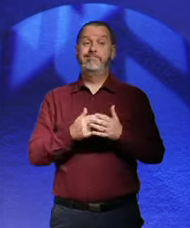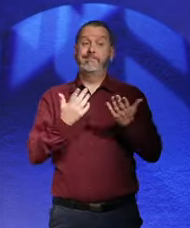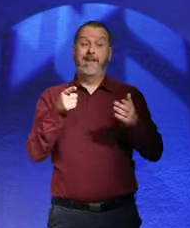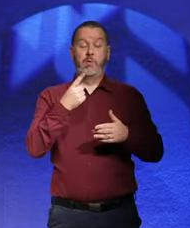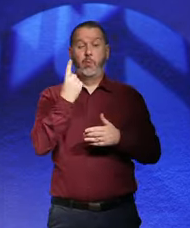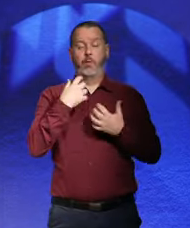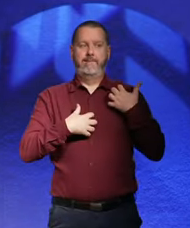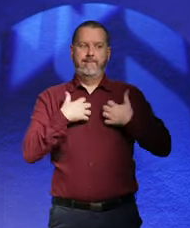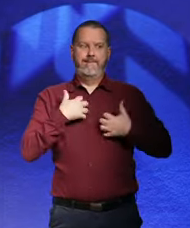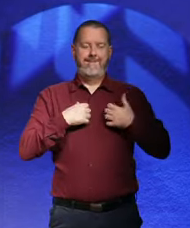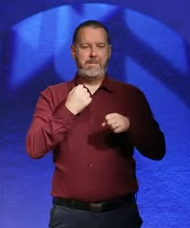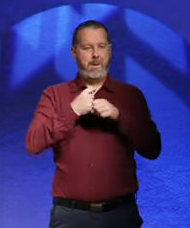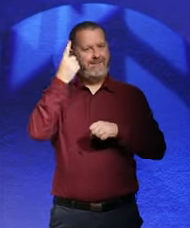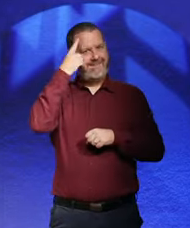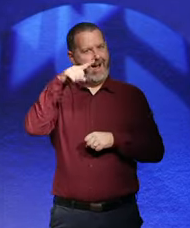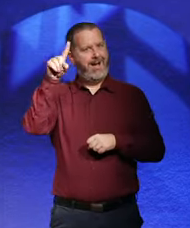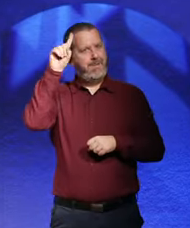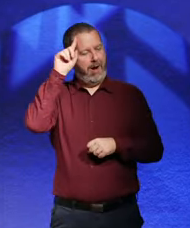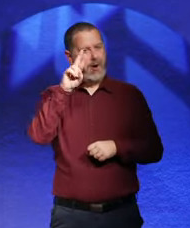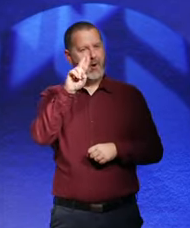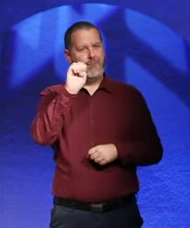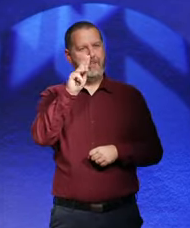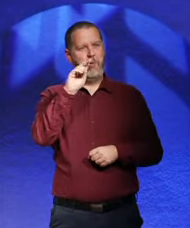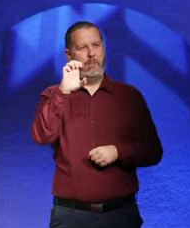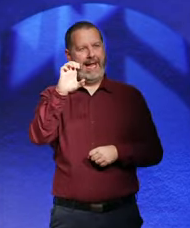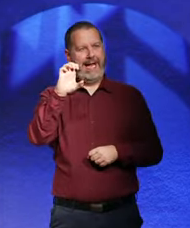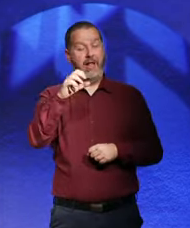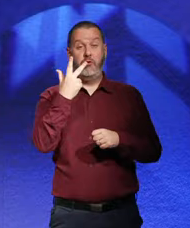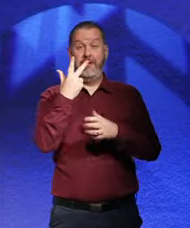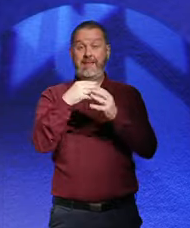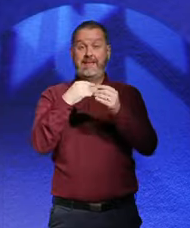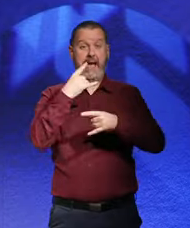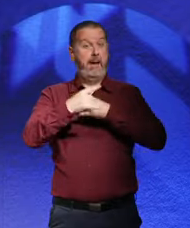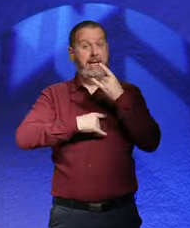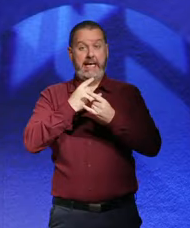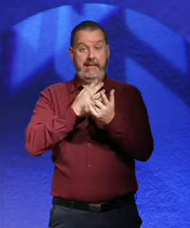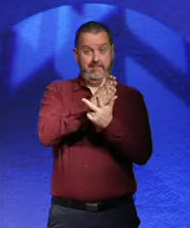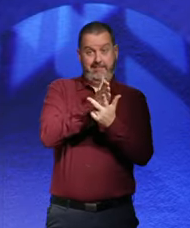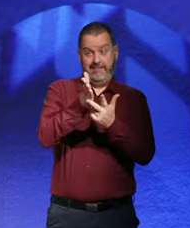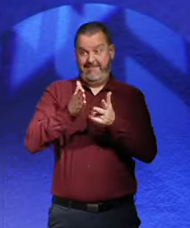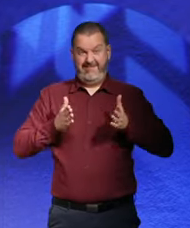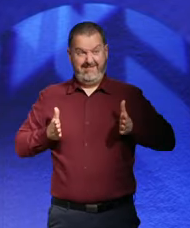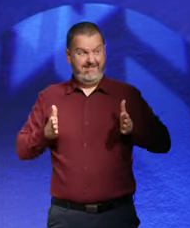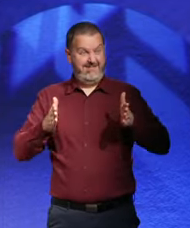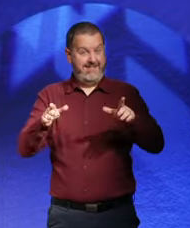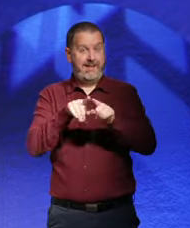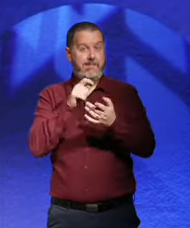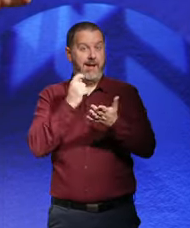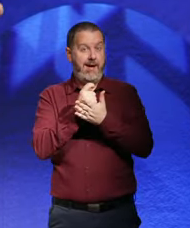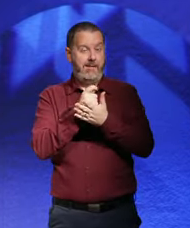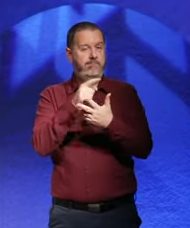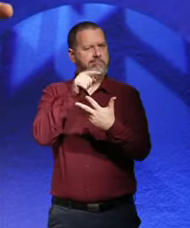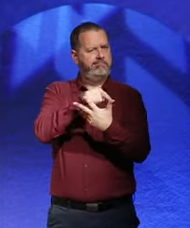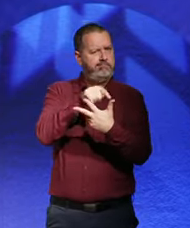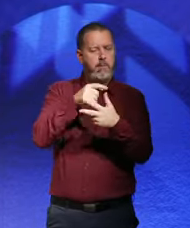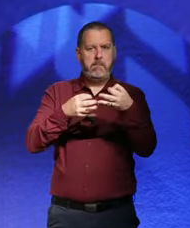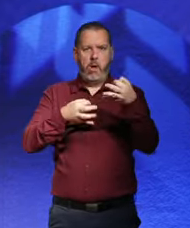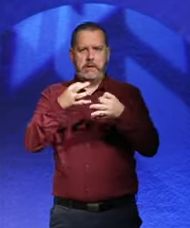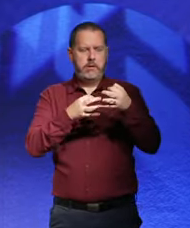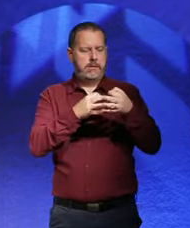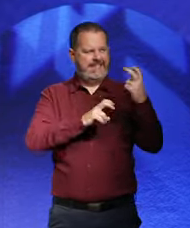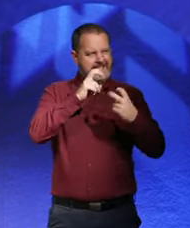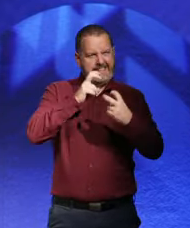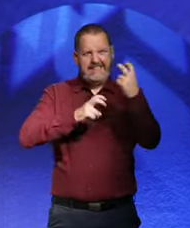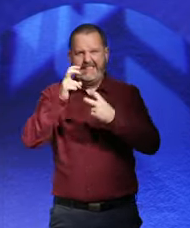Weimar. You've got sort of three things going on, haven't you? You've got this tumultuous set of, you know, arguments with the Allies